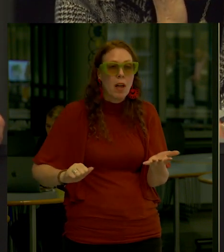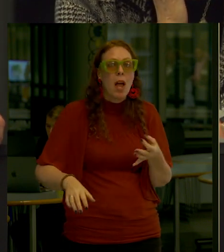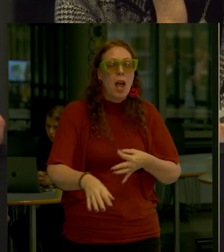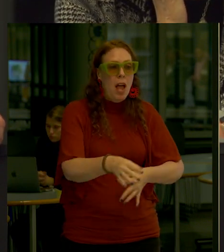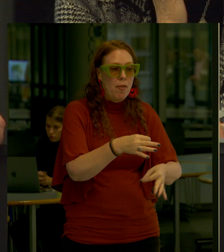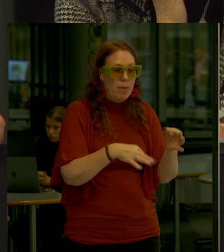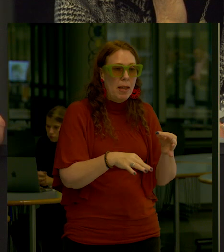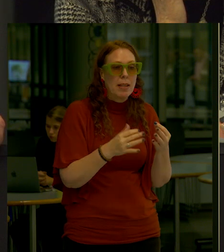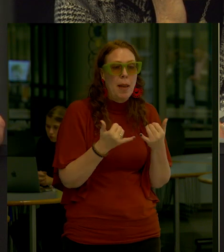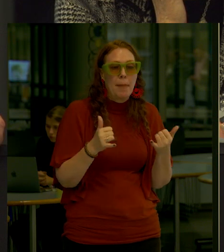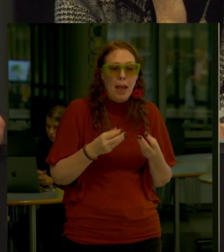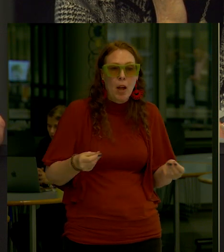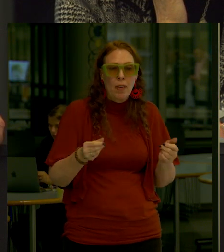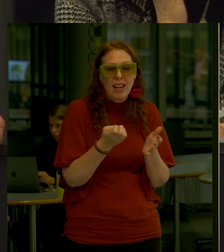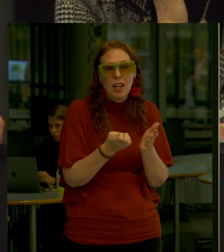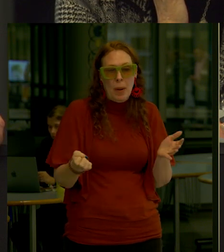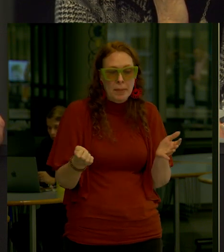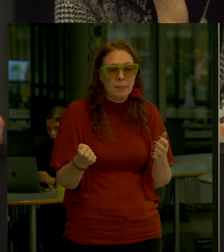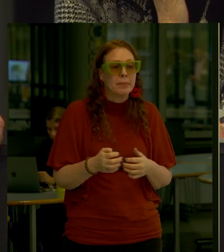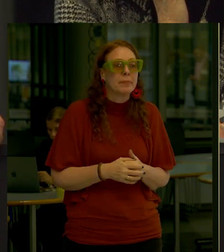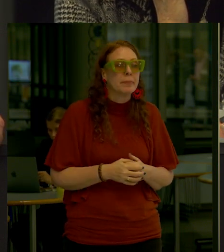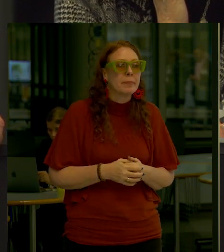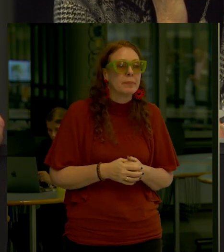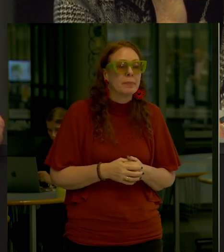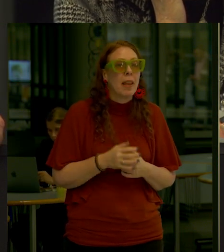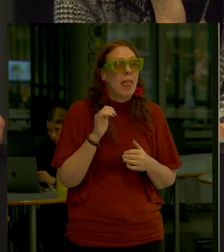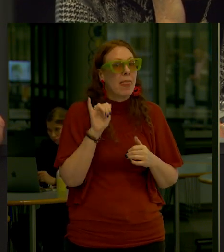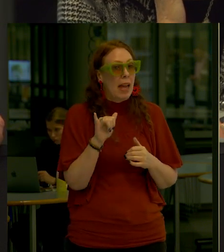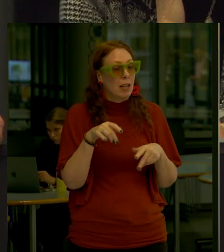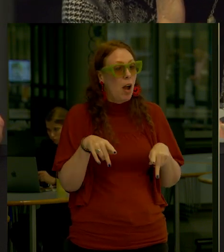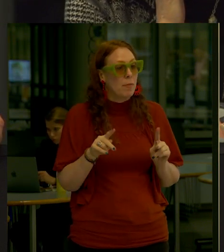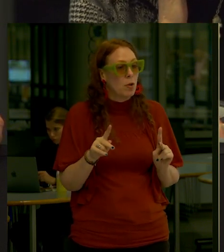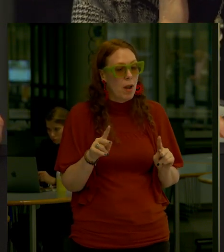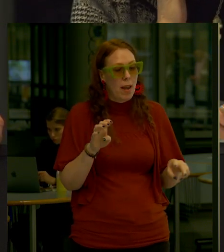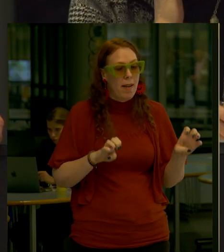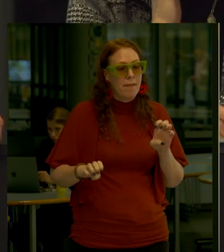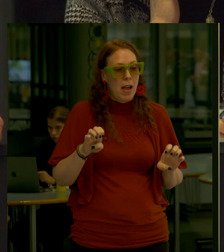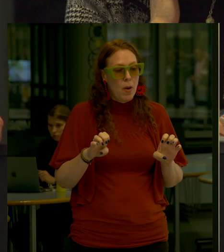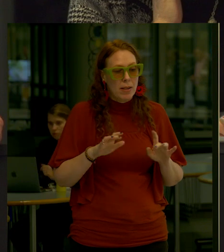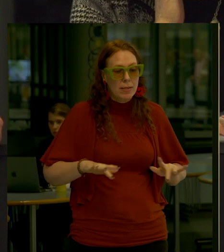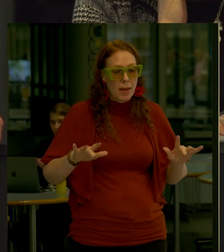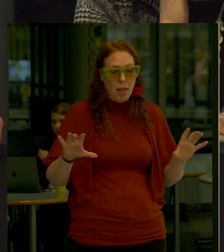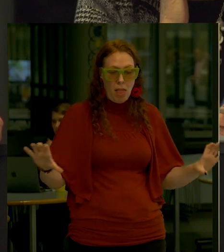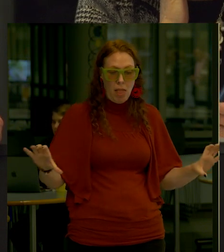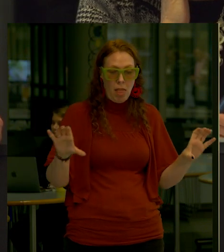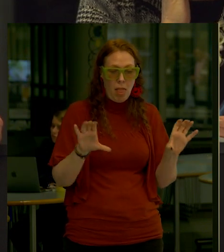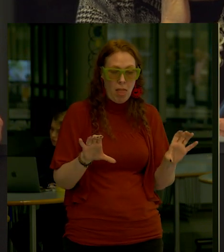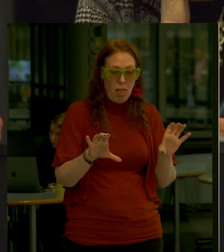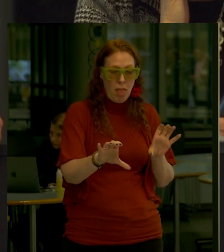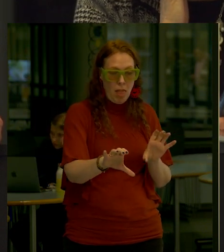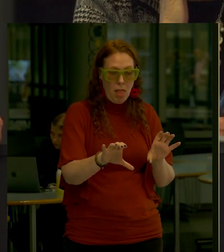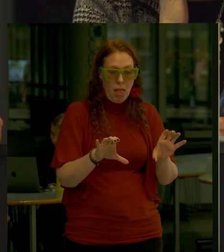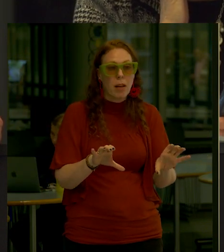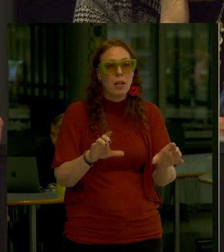playground equipment With that comes an opportunity To kind of evaluate the spacing between equipment Make any